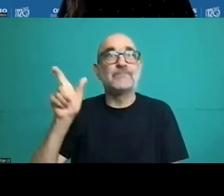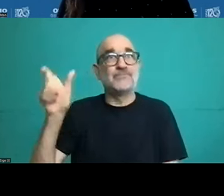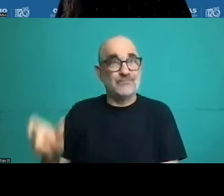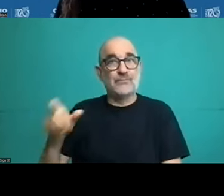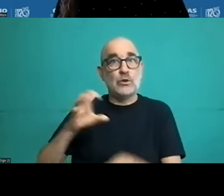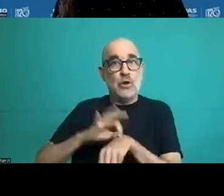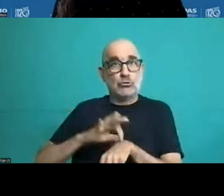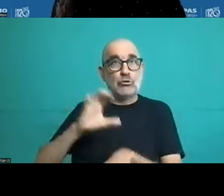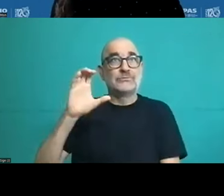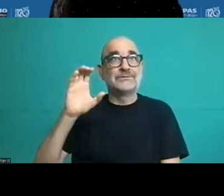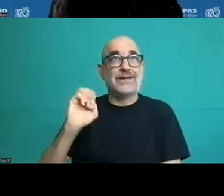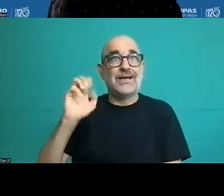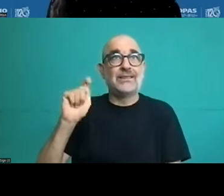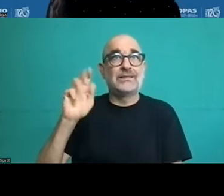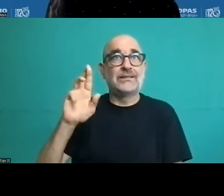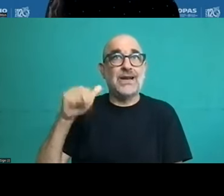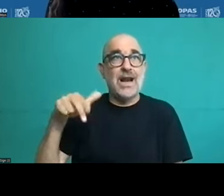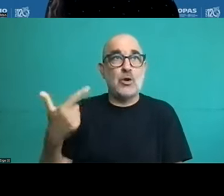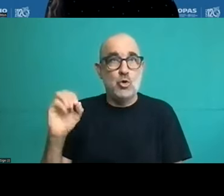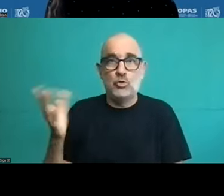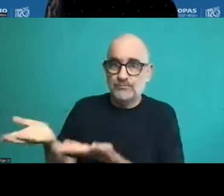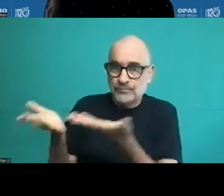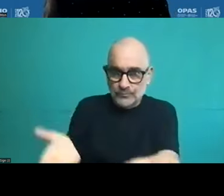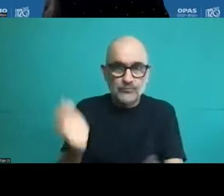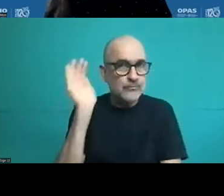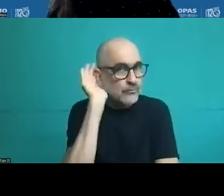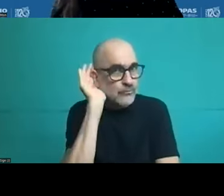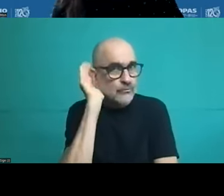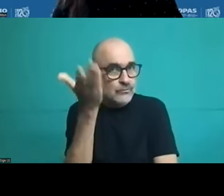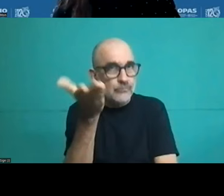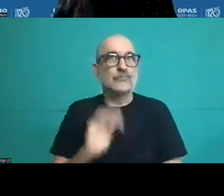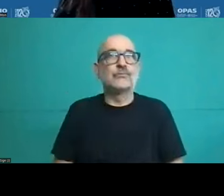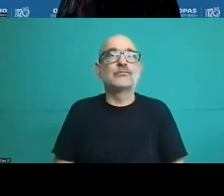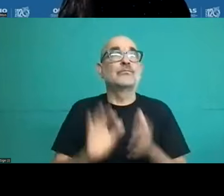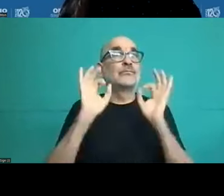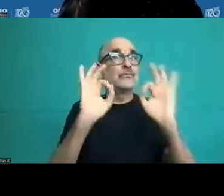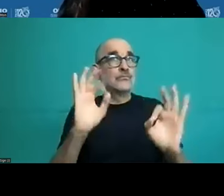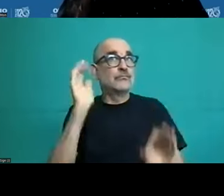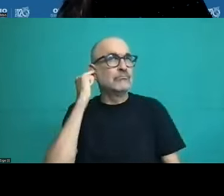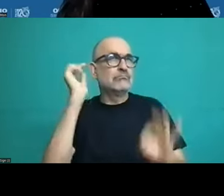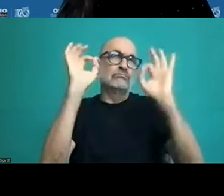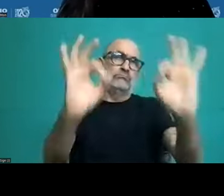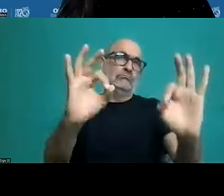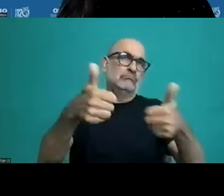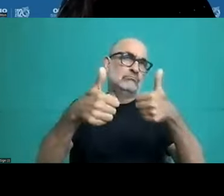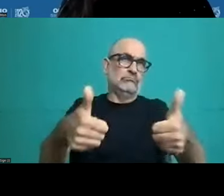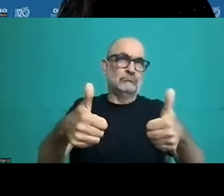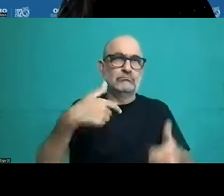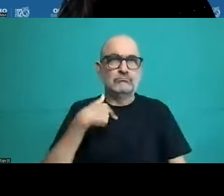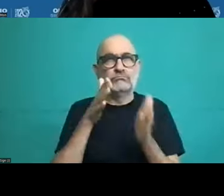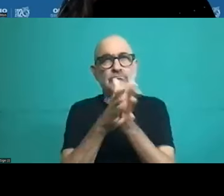These have been a very interesting presentations and comments. I think when